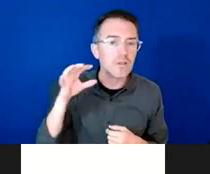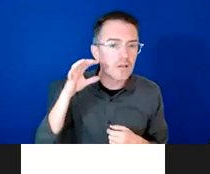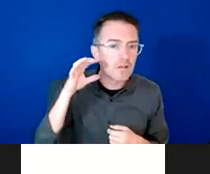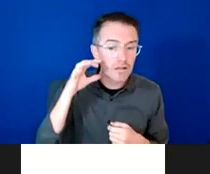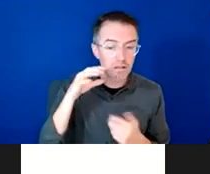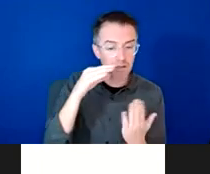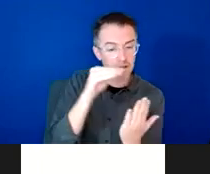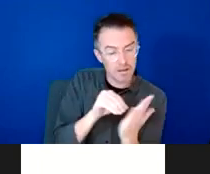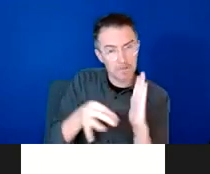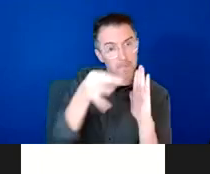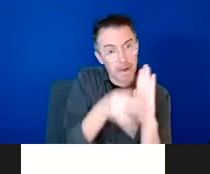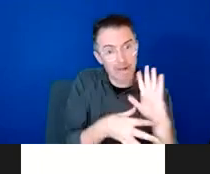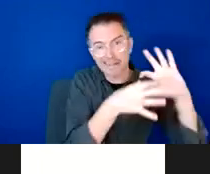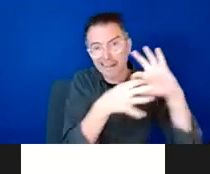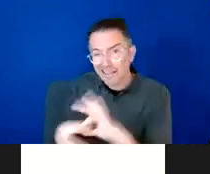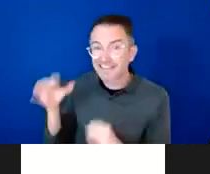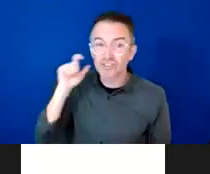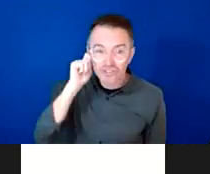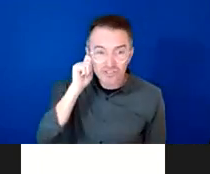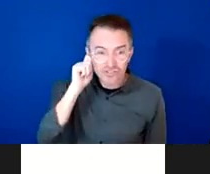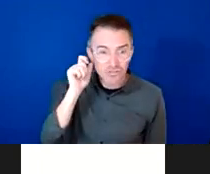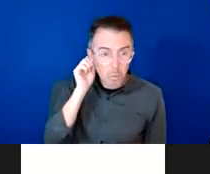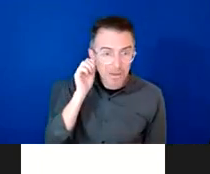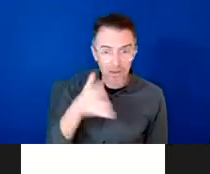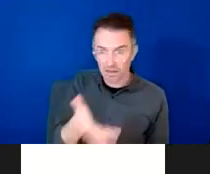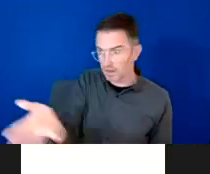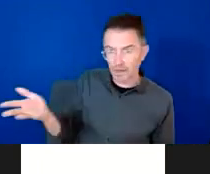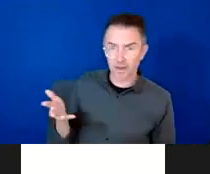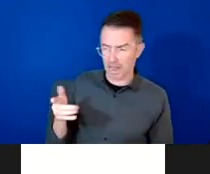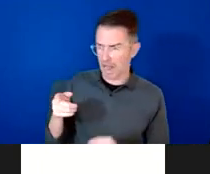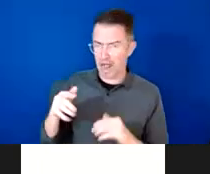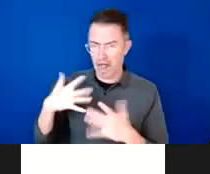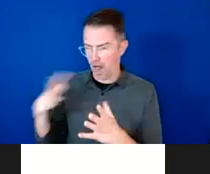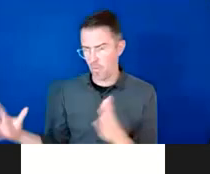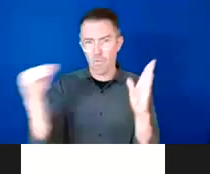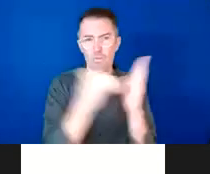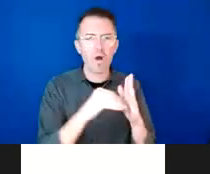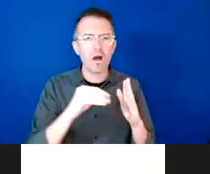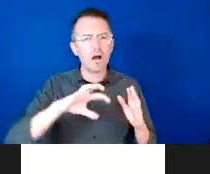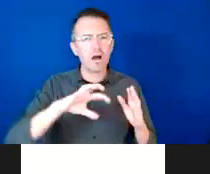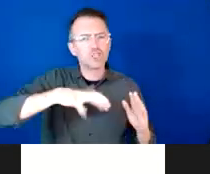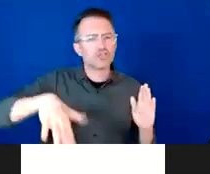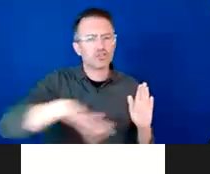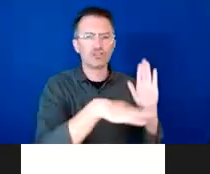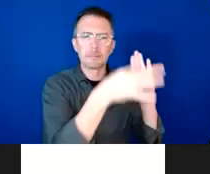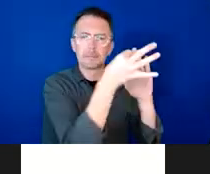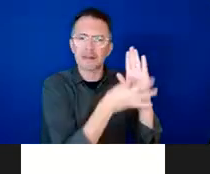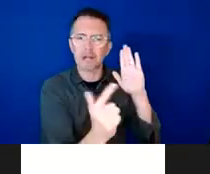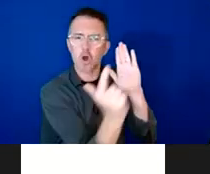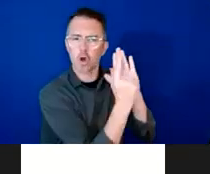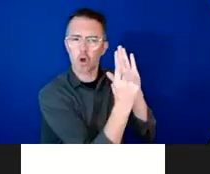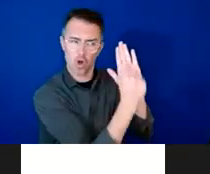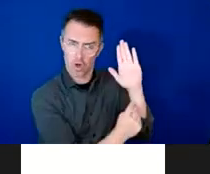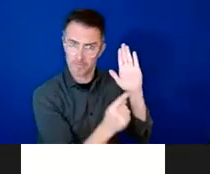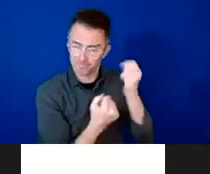important climate national policies thank you very much thank you very much for the opportunity to join this